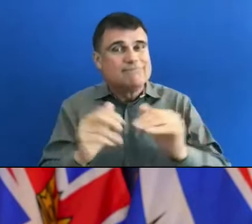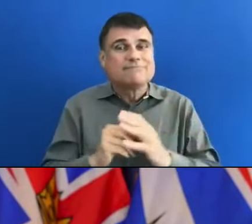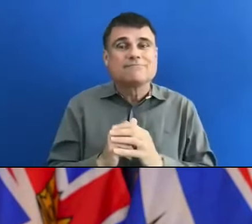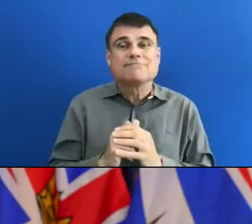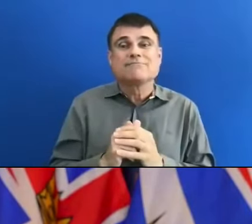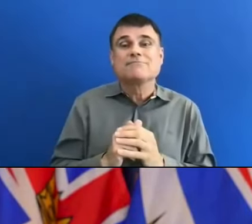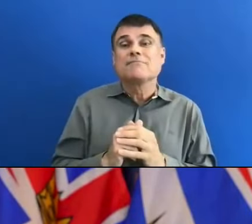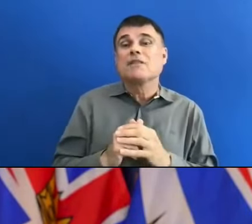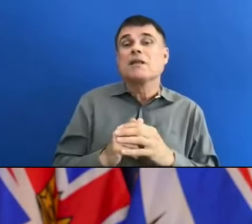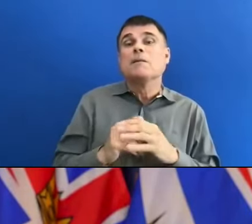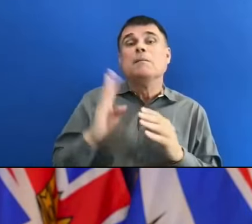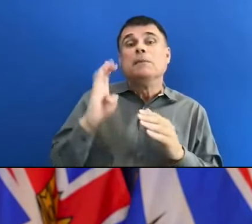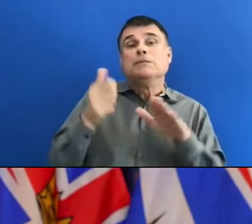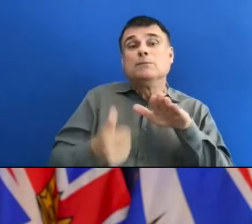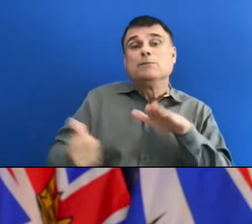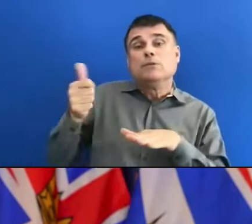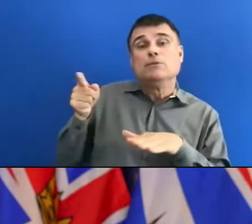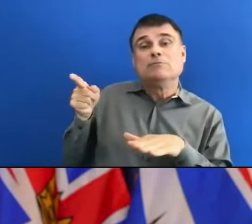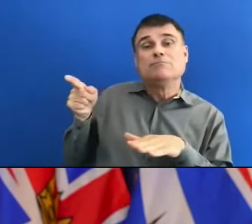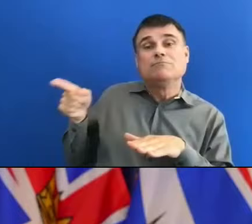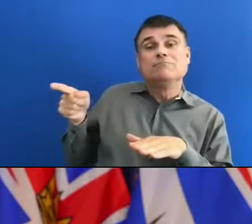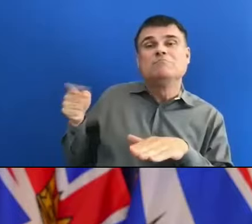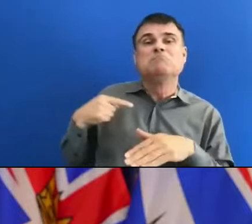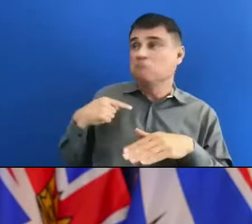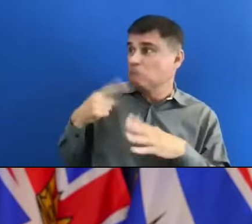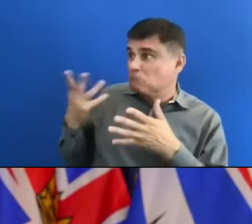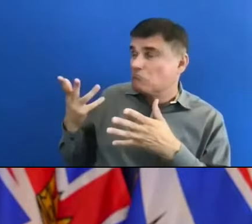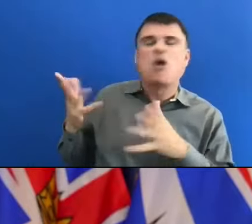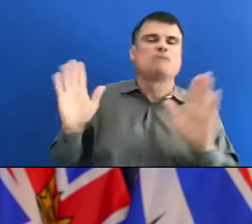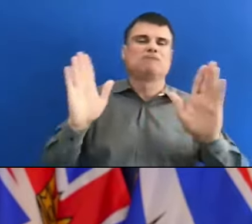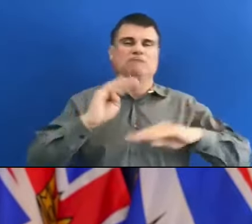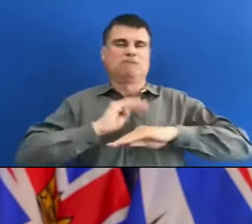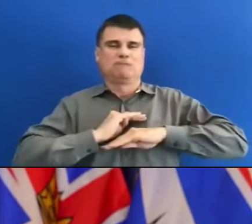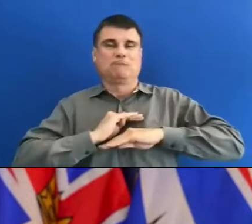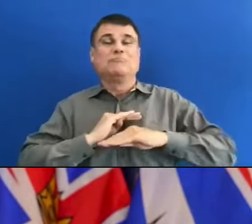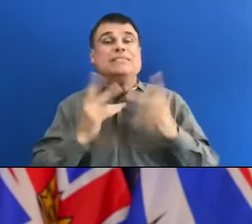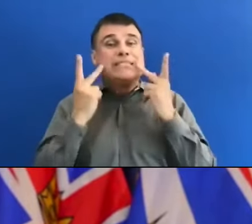you would like to no, he's good. Thank you very much. We'll see you soon. Take care.